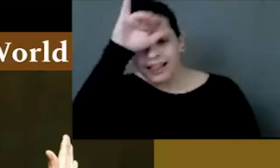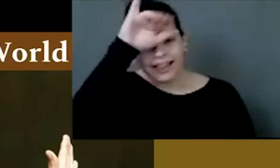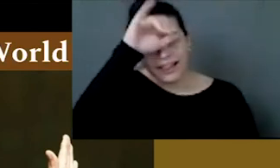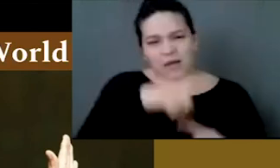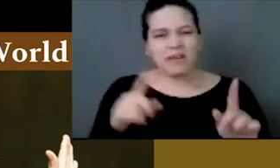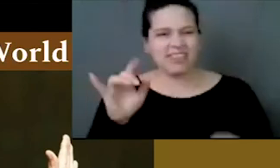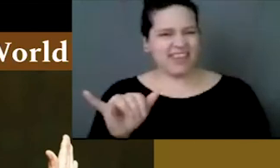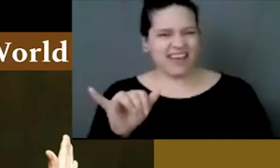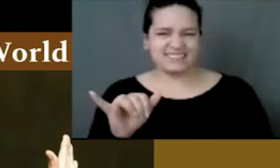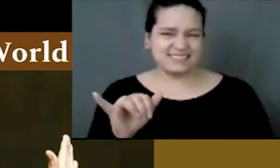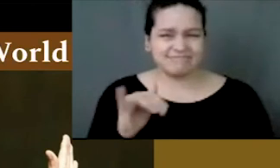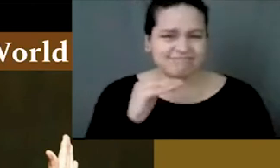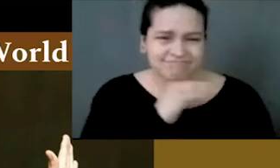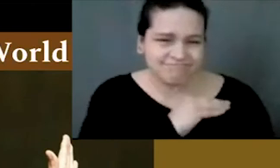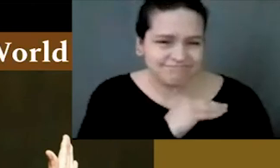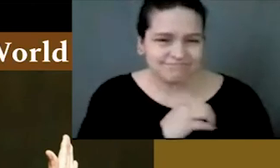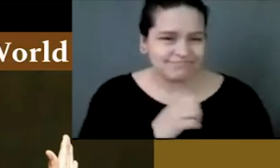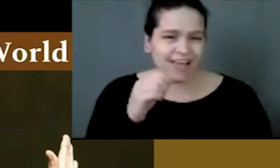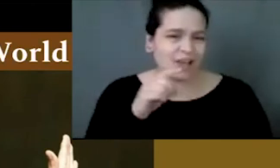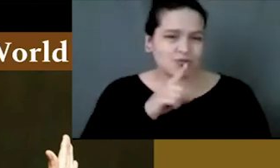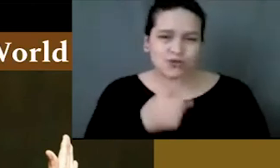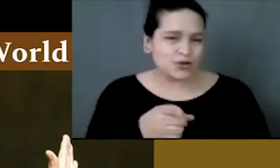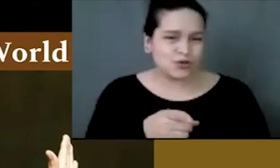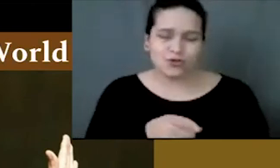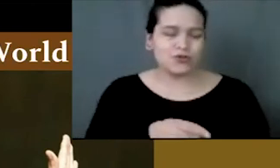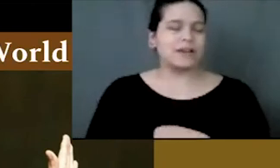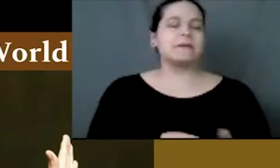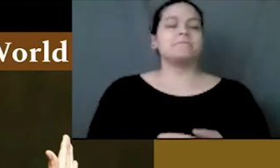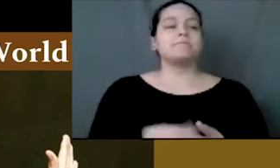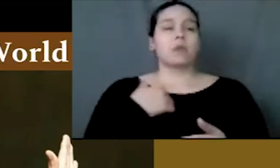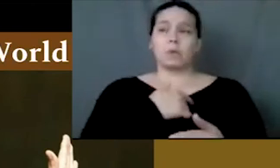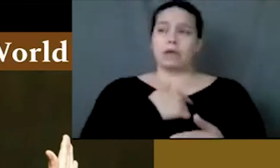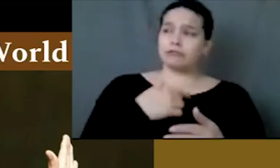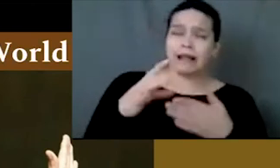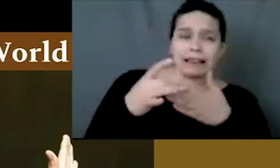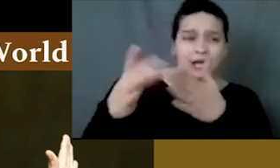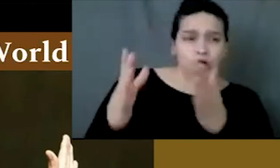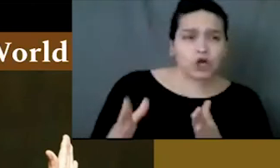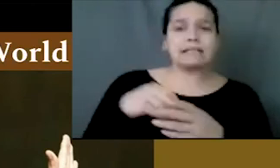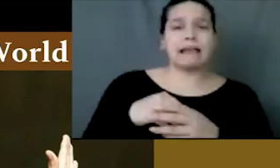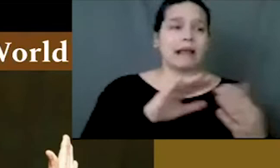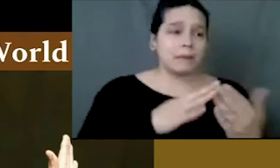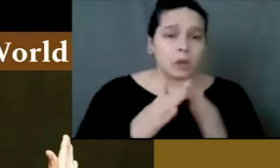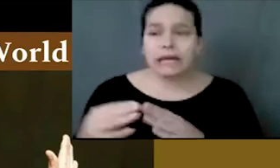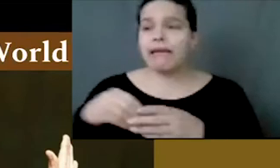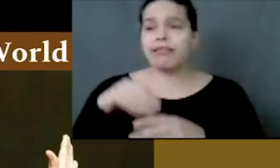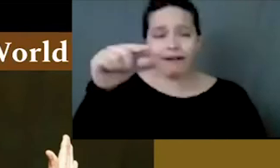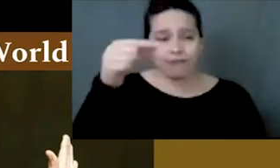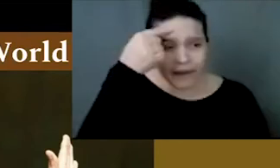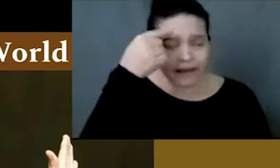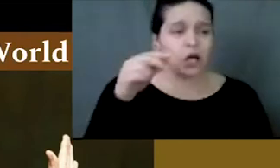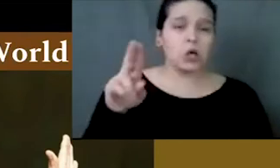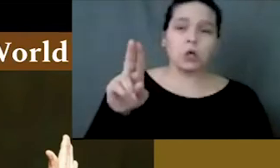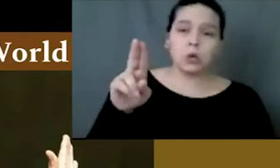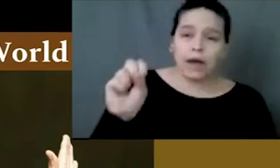mentally incompetent or childlike, but that is simply not true. You know, we are leaders within our